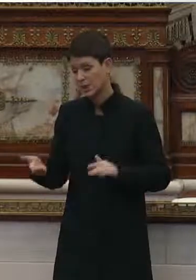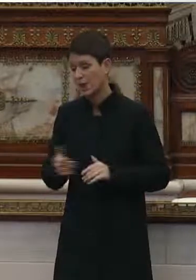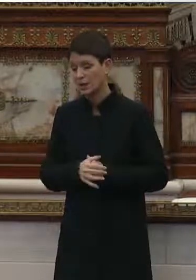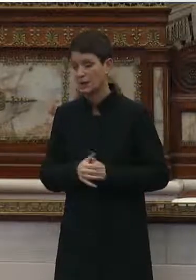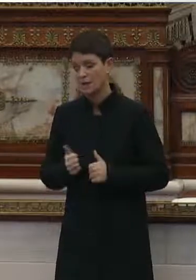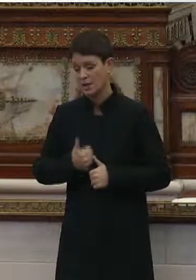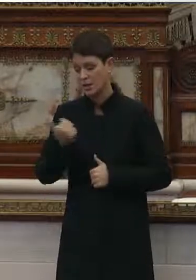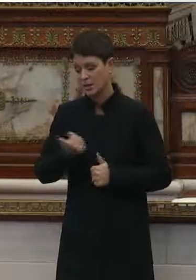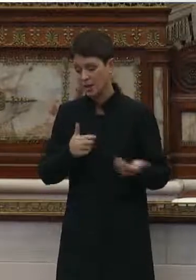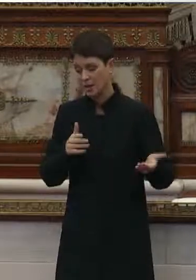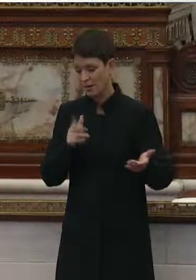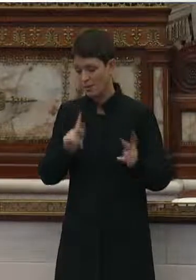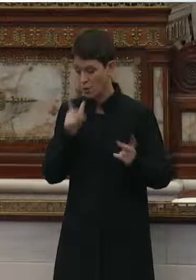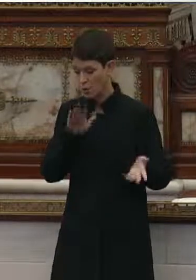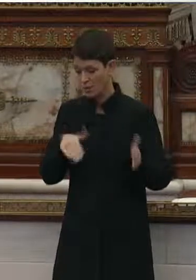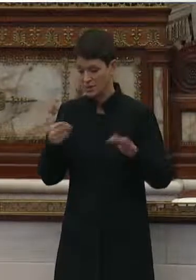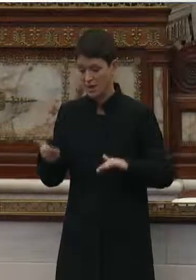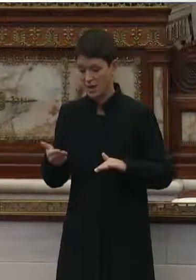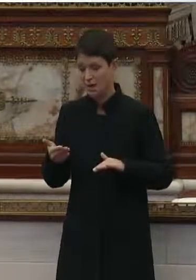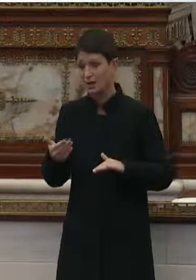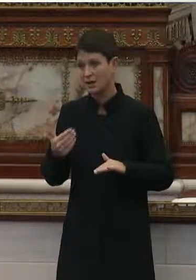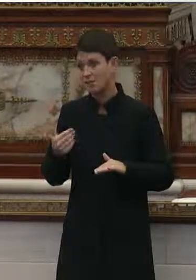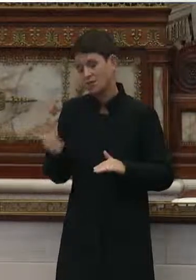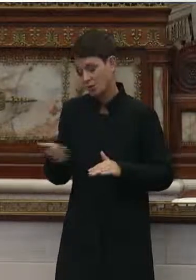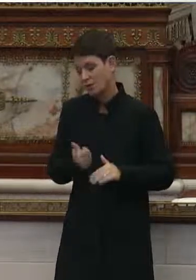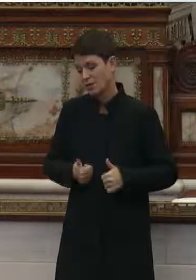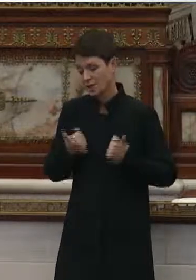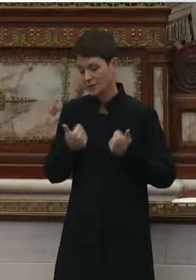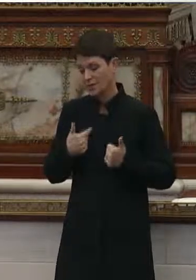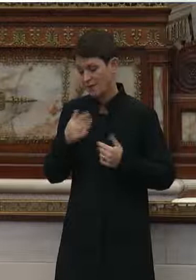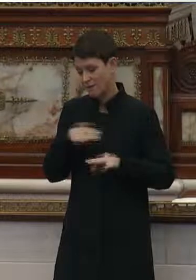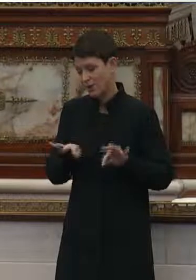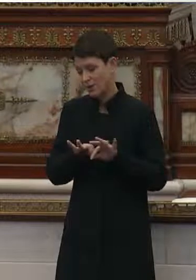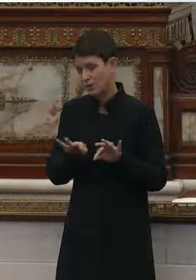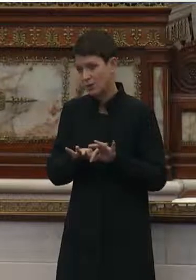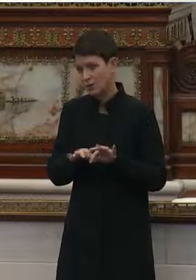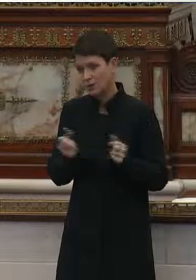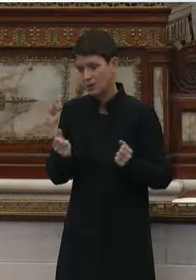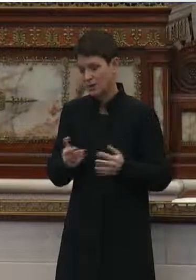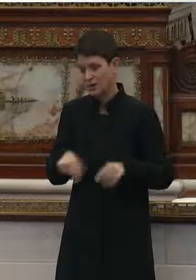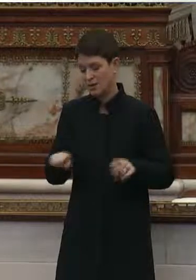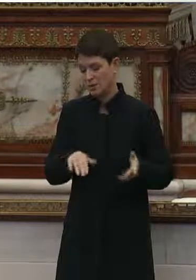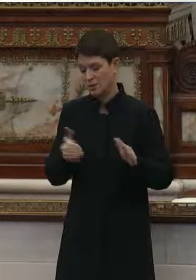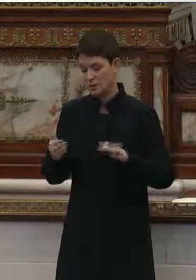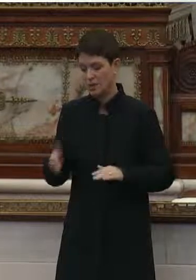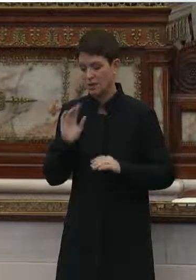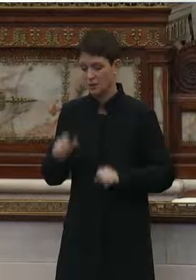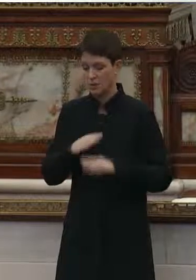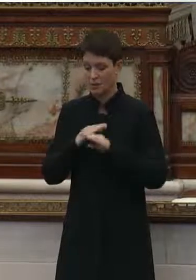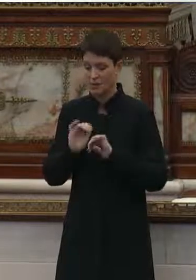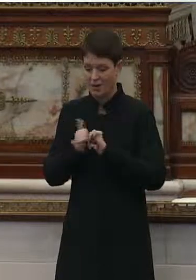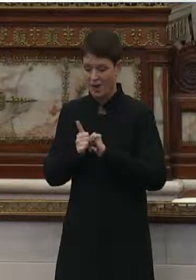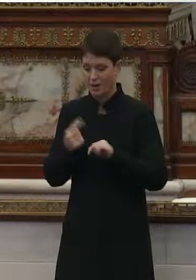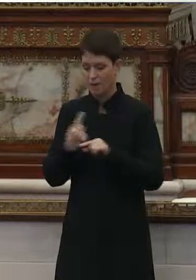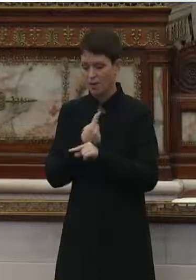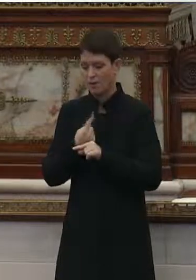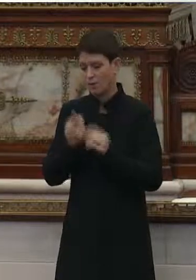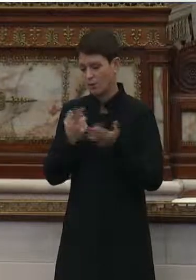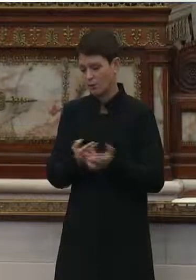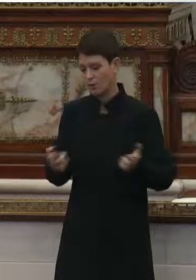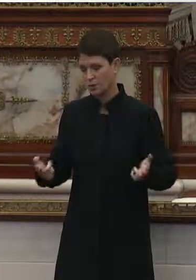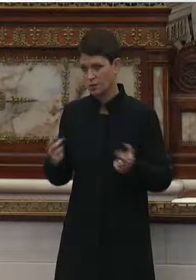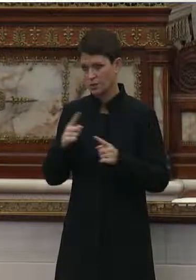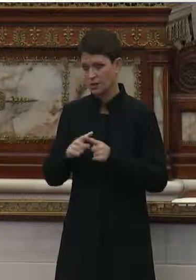lives lost have had value. And many of these lives lost would have been prevented with proper resources